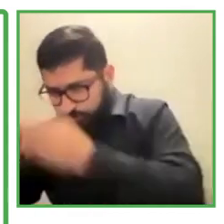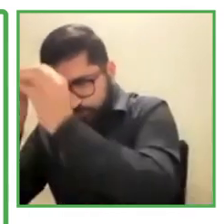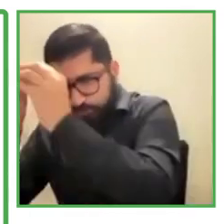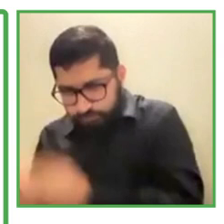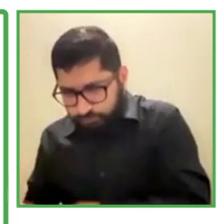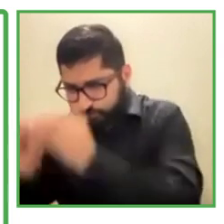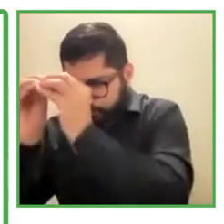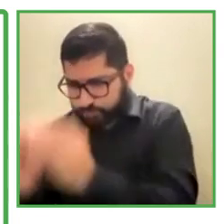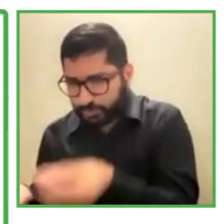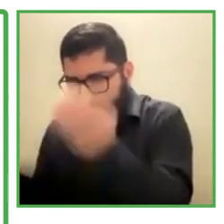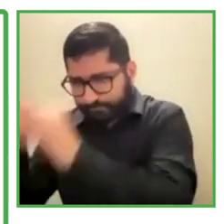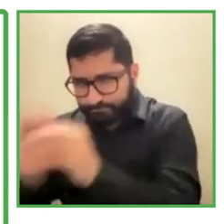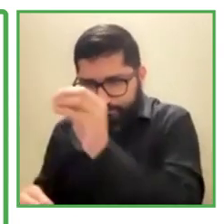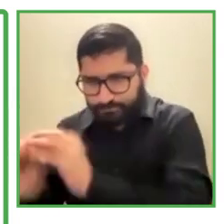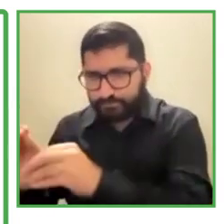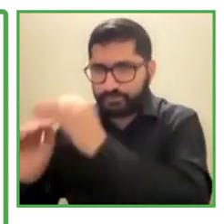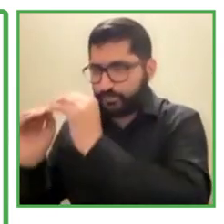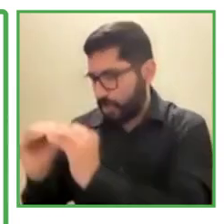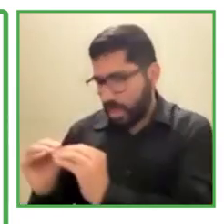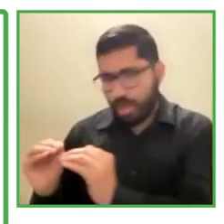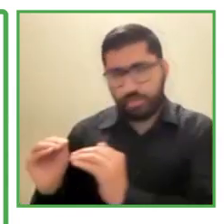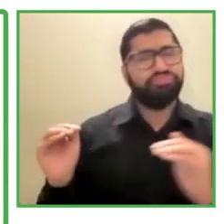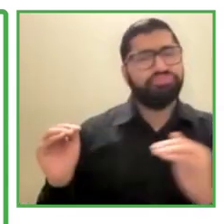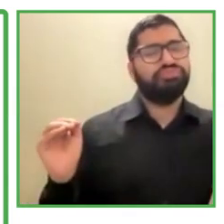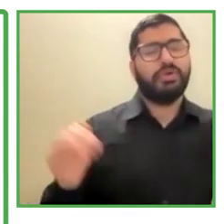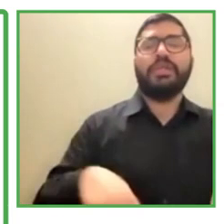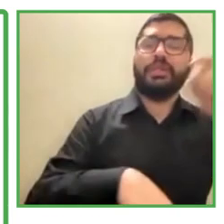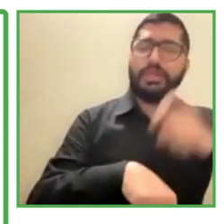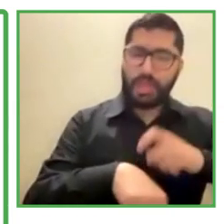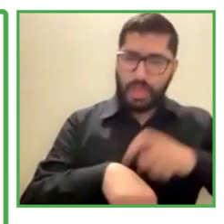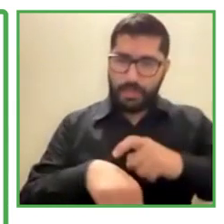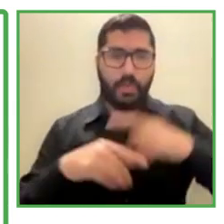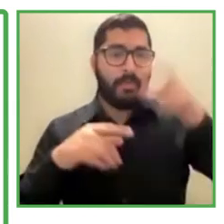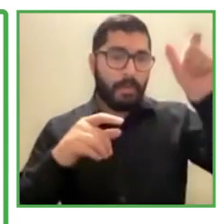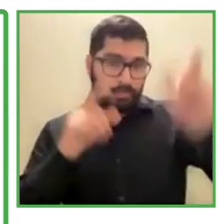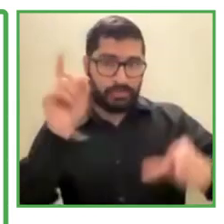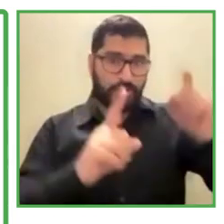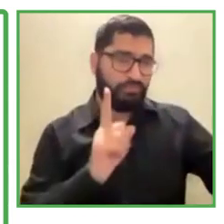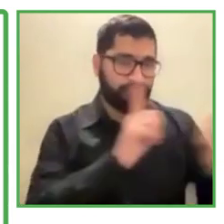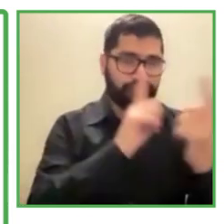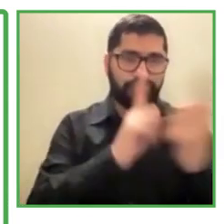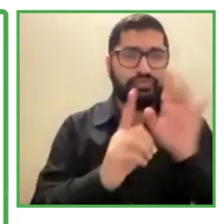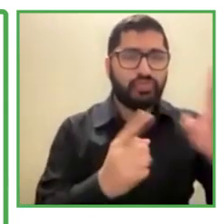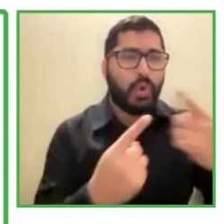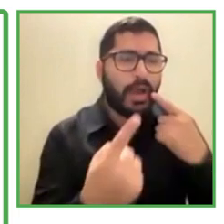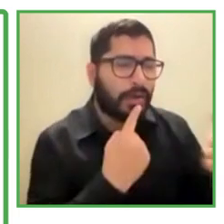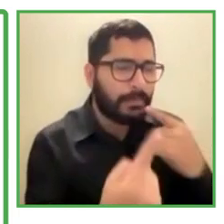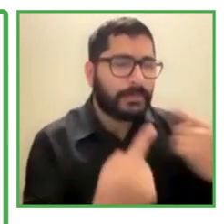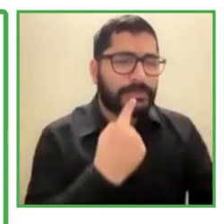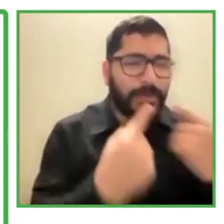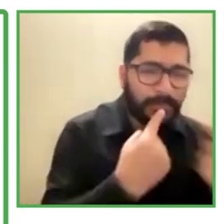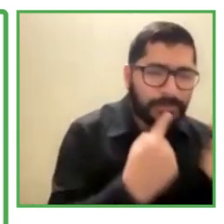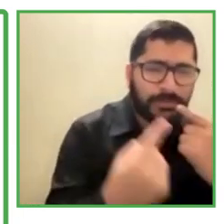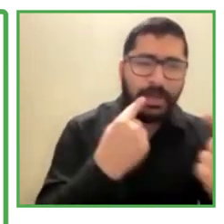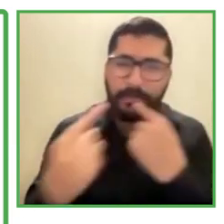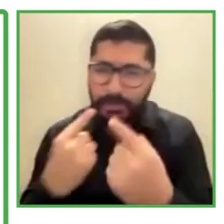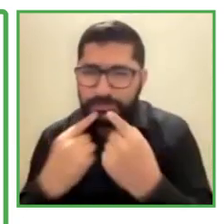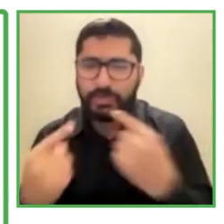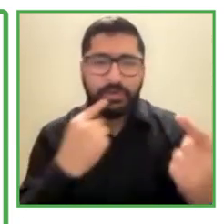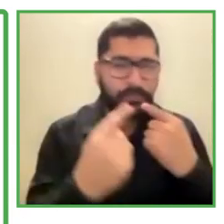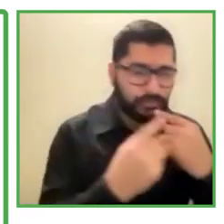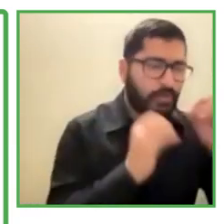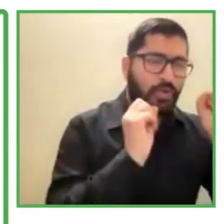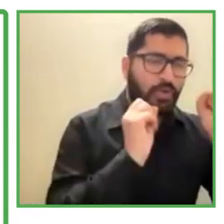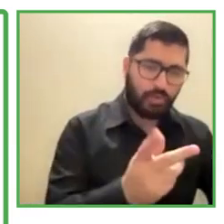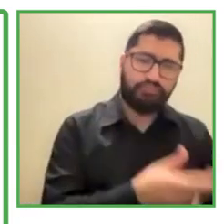provide them to the client so that they can actually have a successful recruitment. Of course, after COVID, there was an even